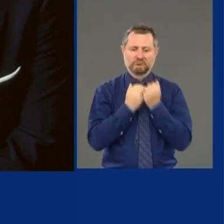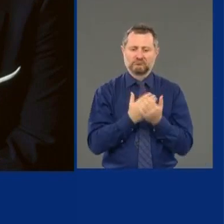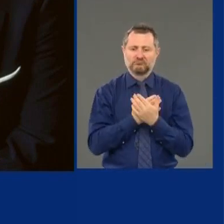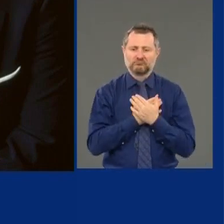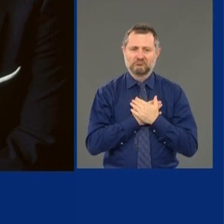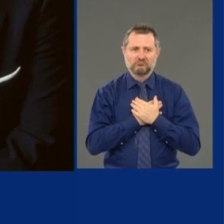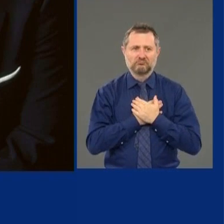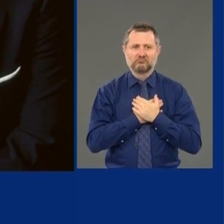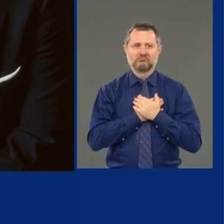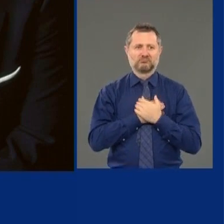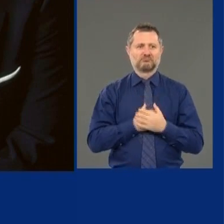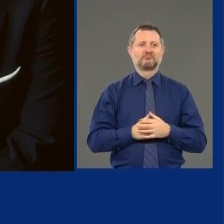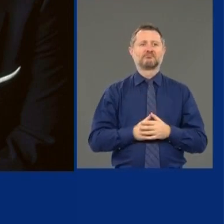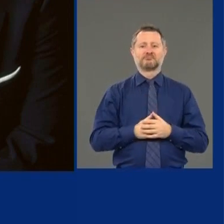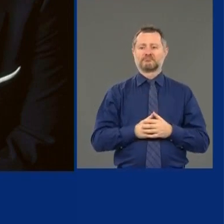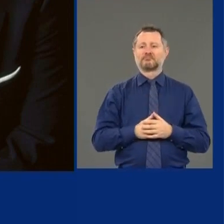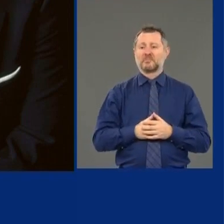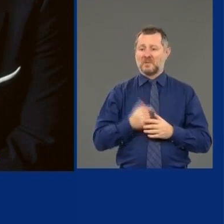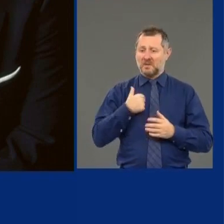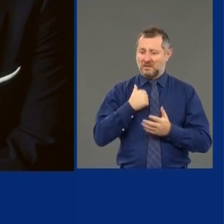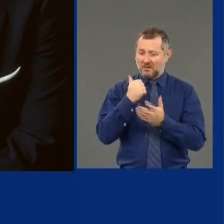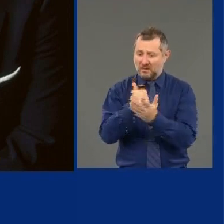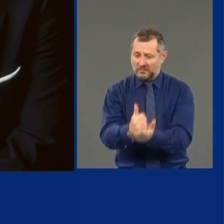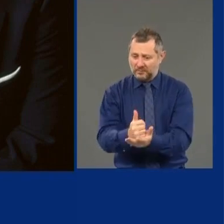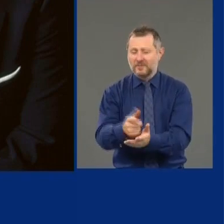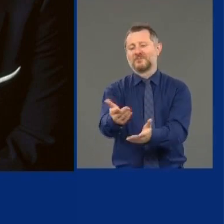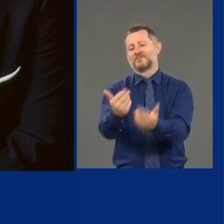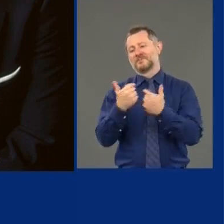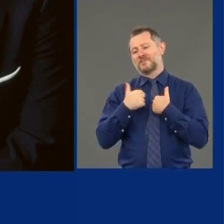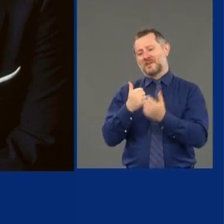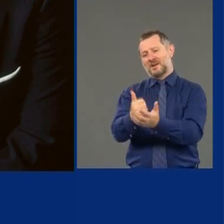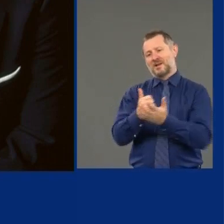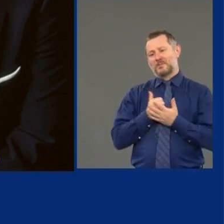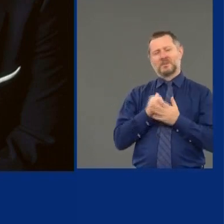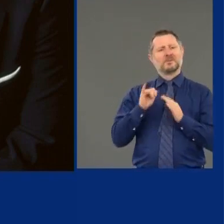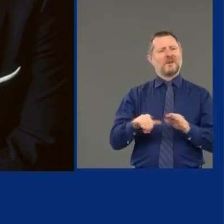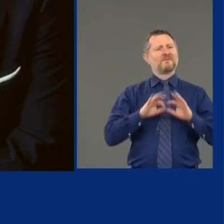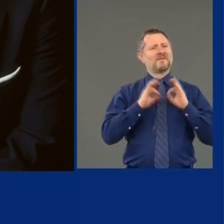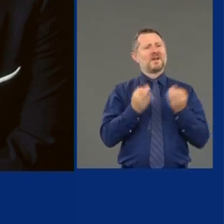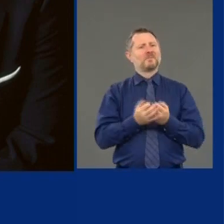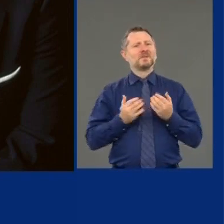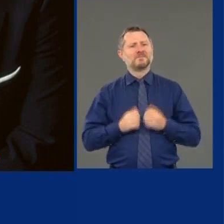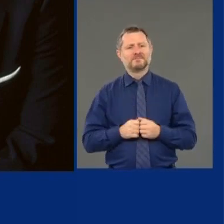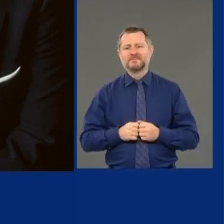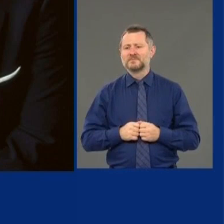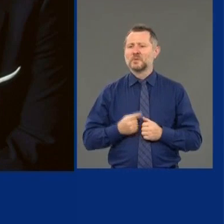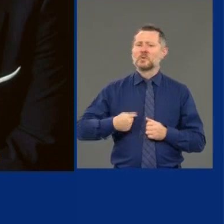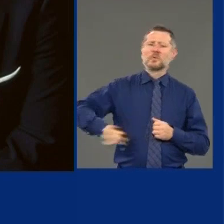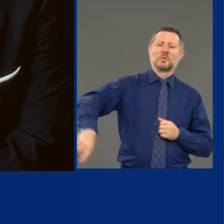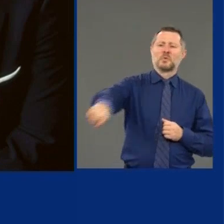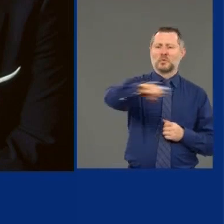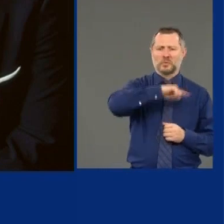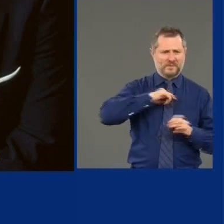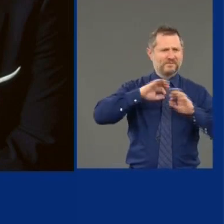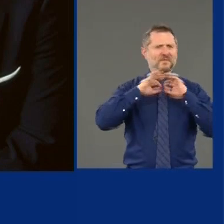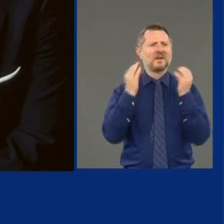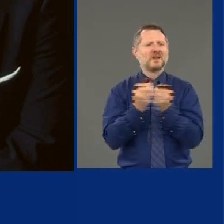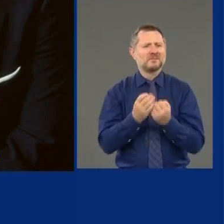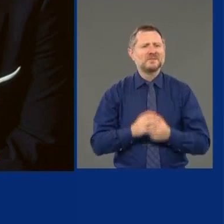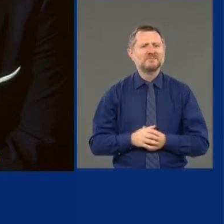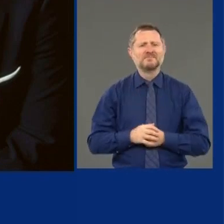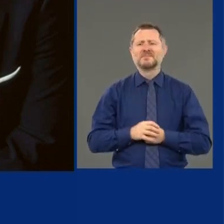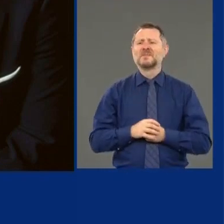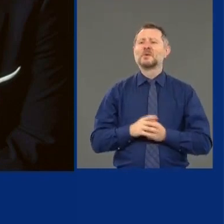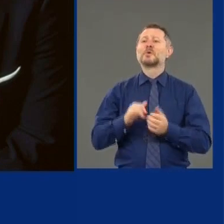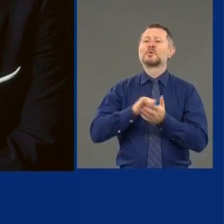it for granted. I'll help you. You'll help me. We're family. We're all family. We're all family.